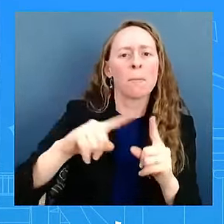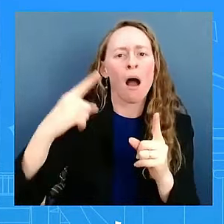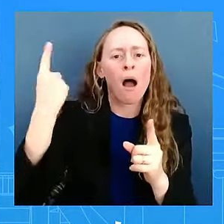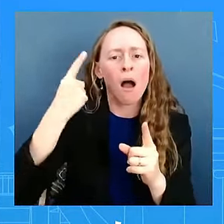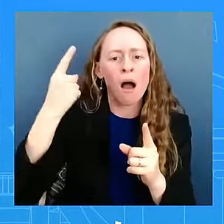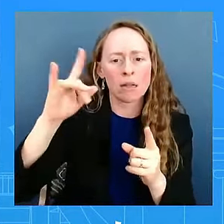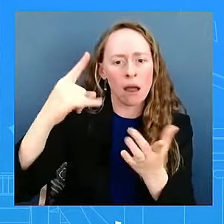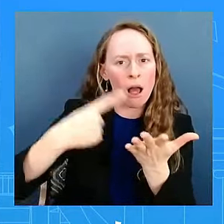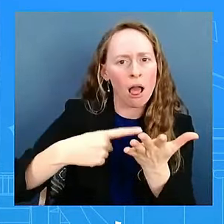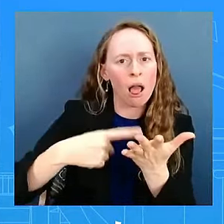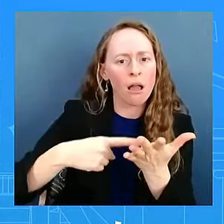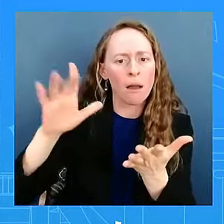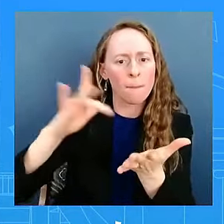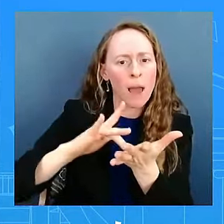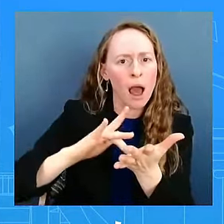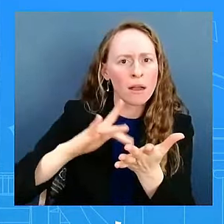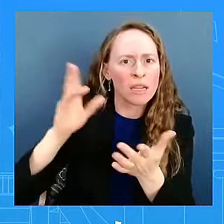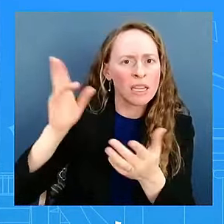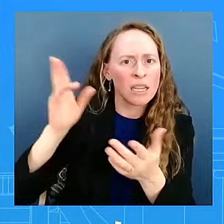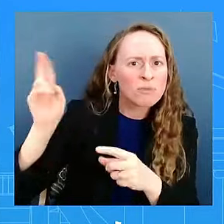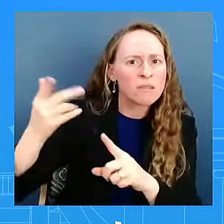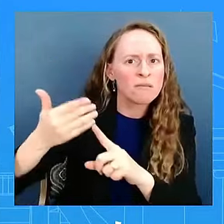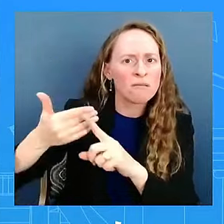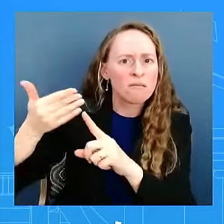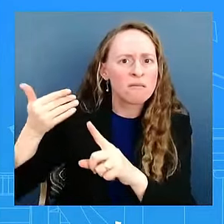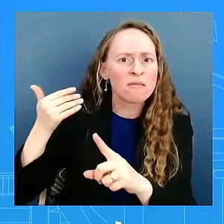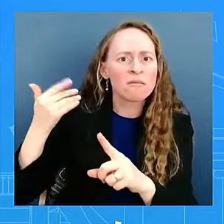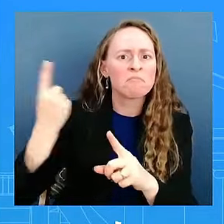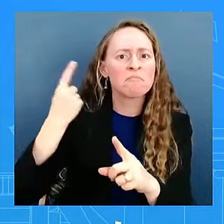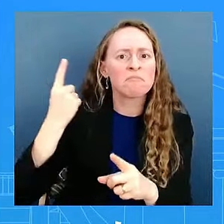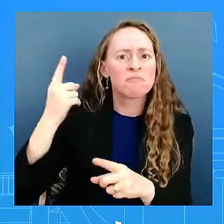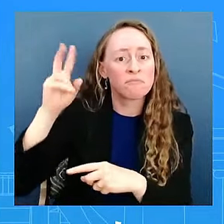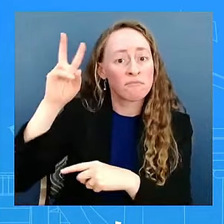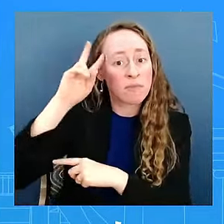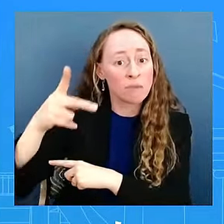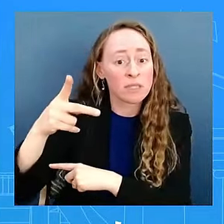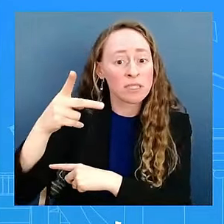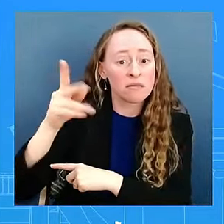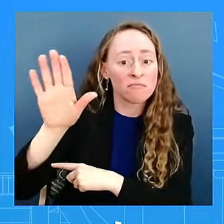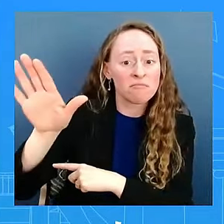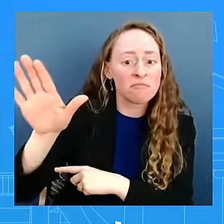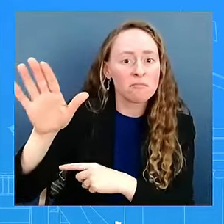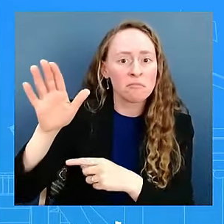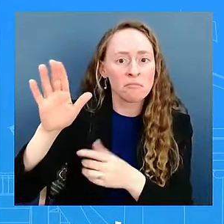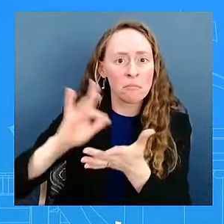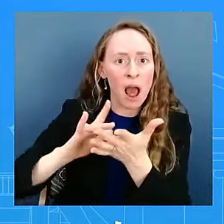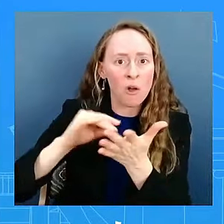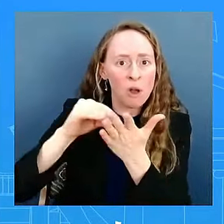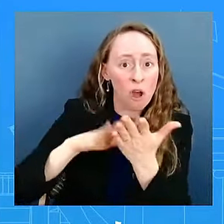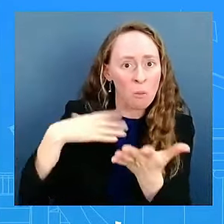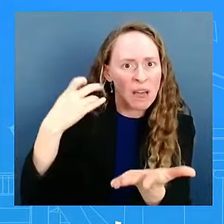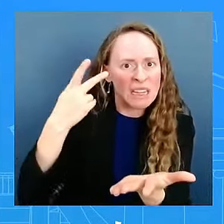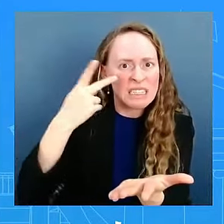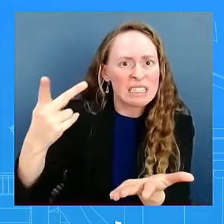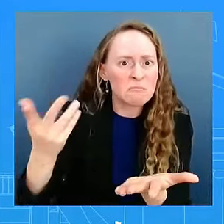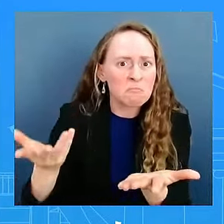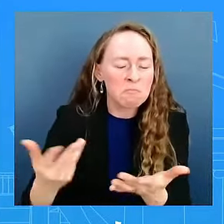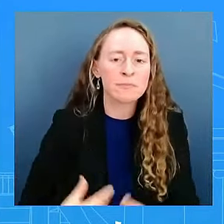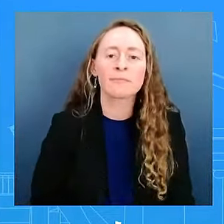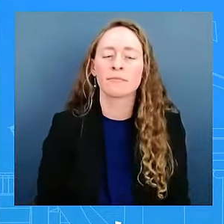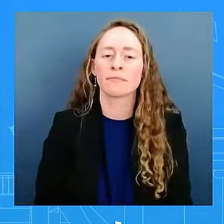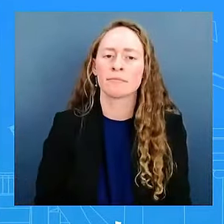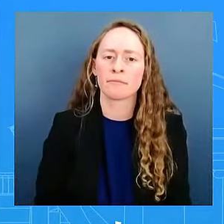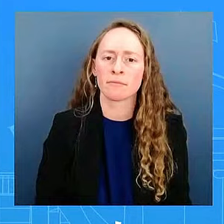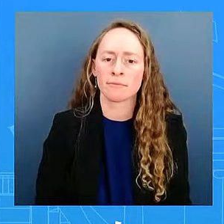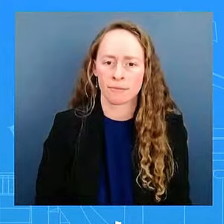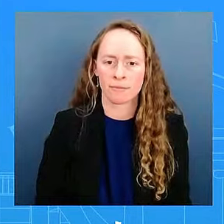the vice president's health as we get closer to the election? So I know there was a lot, we were getting some incoming on this, and I know there's a lot of interest. The vice president's